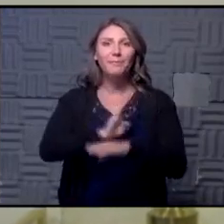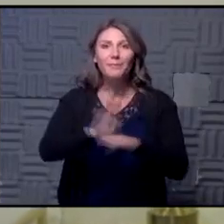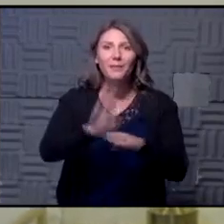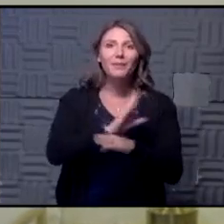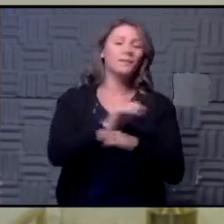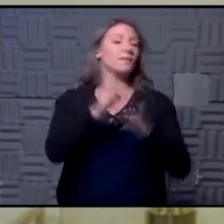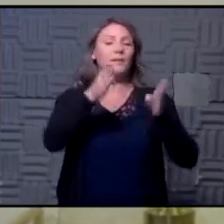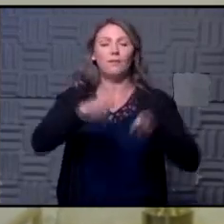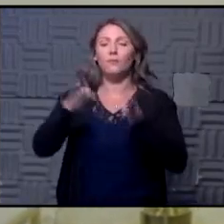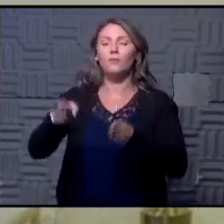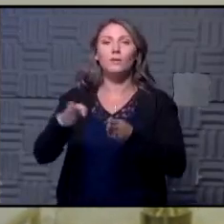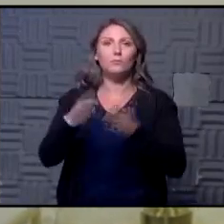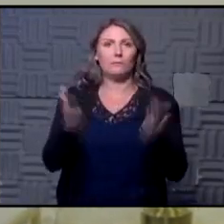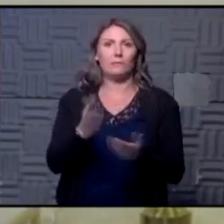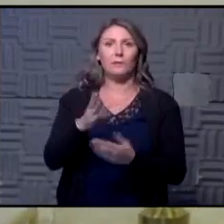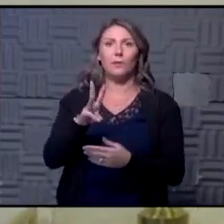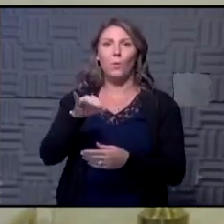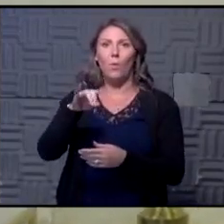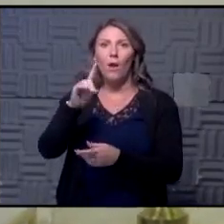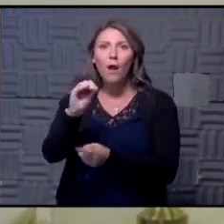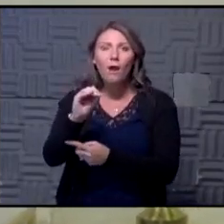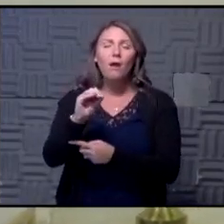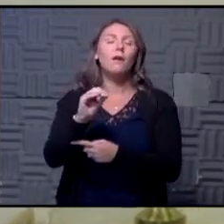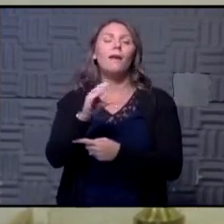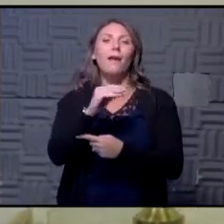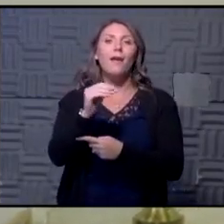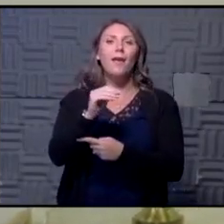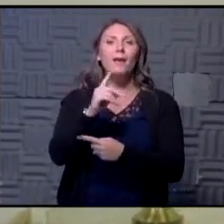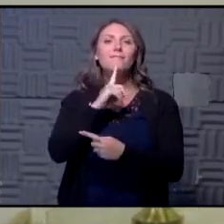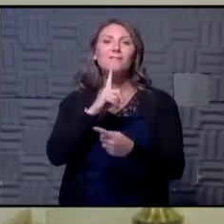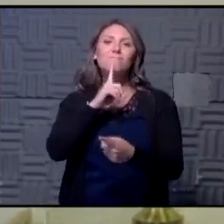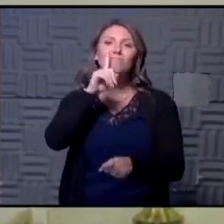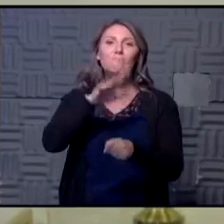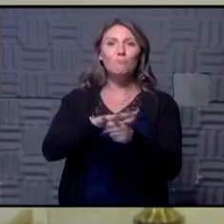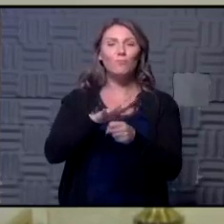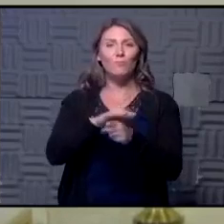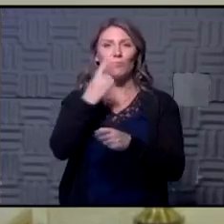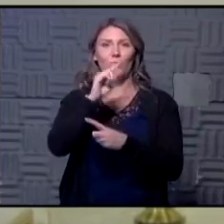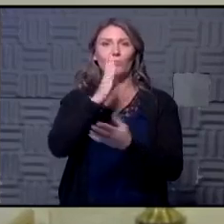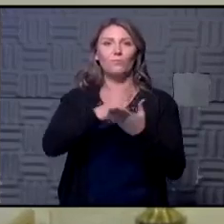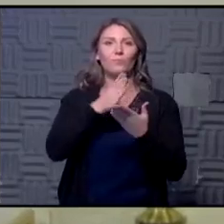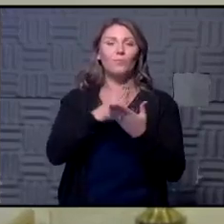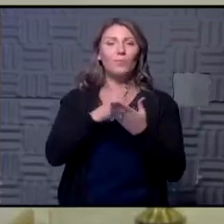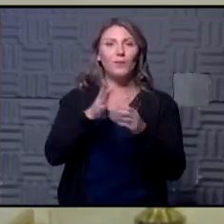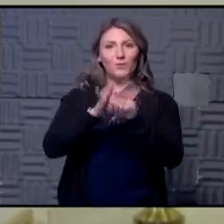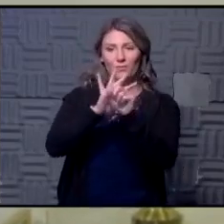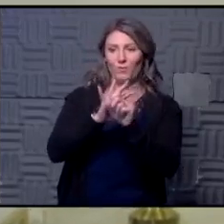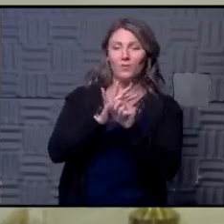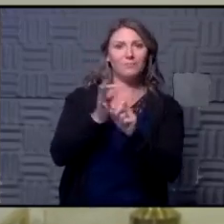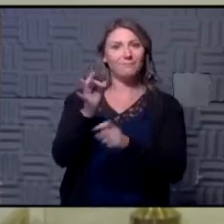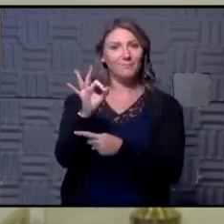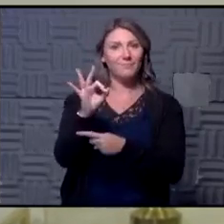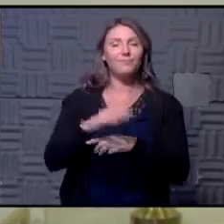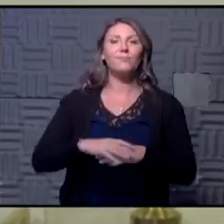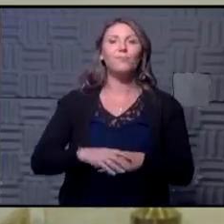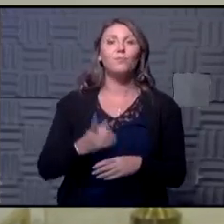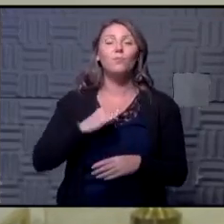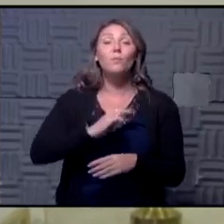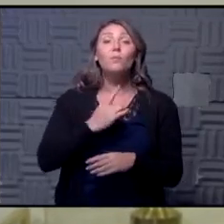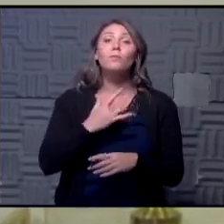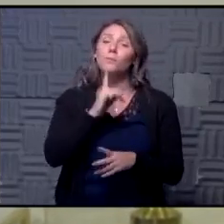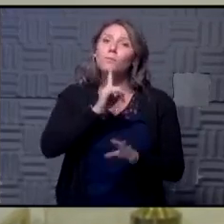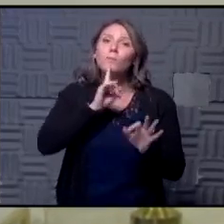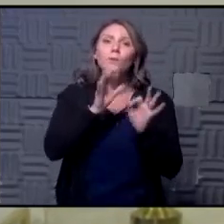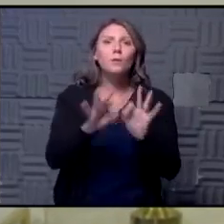individuals in Wyandotte County to take a pledge to help stop the spread of coronavirus and we feel like it's really